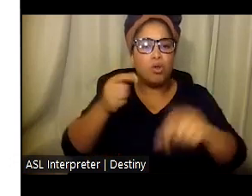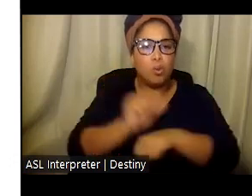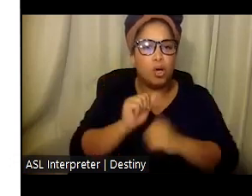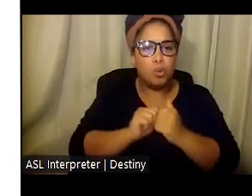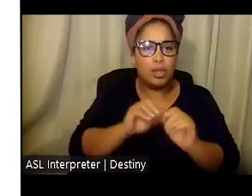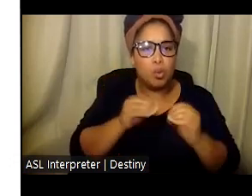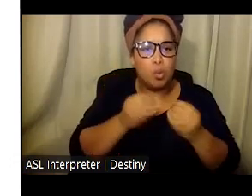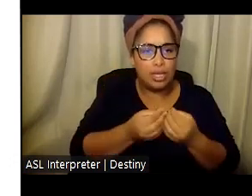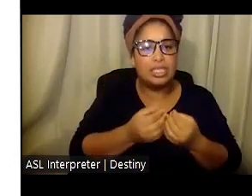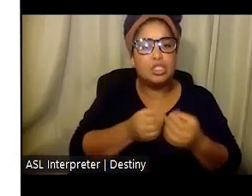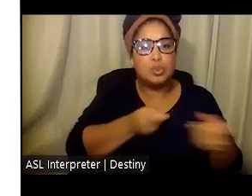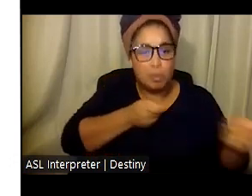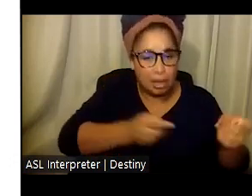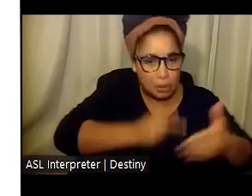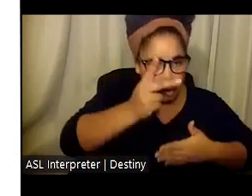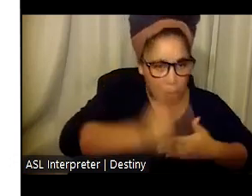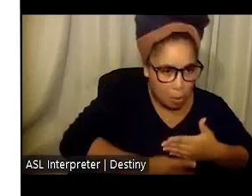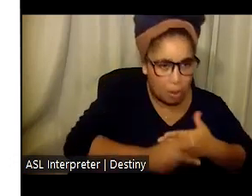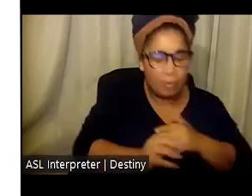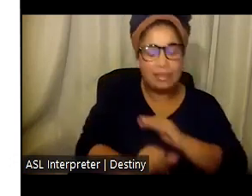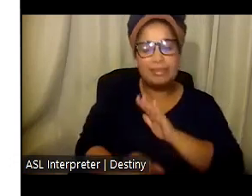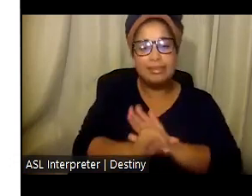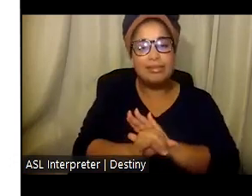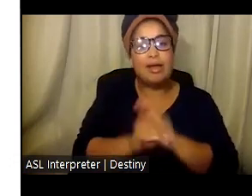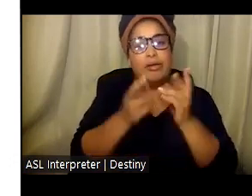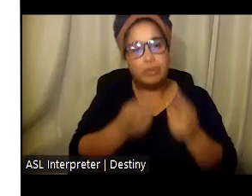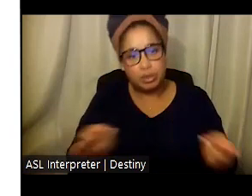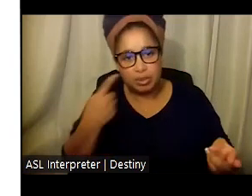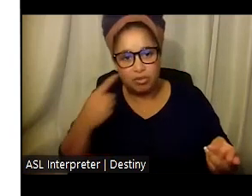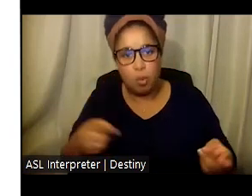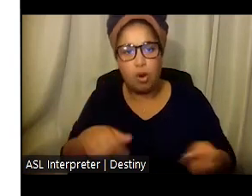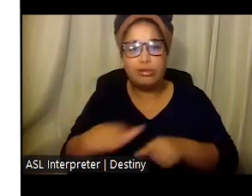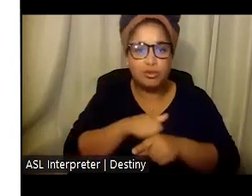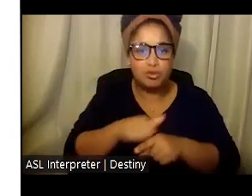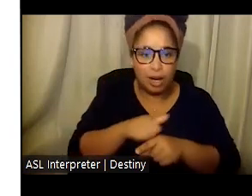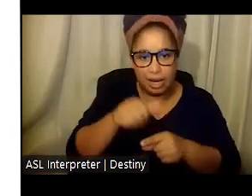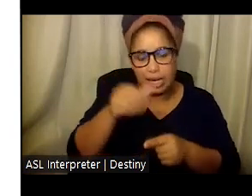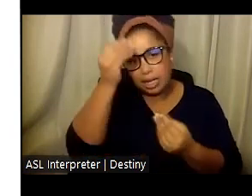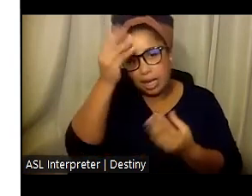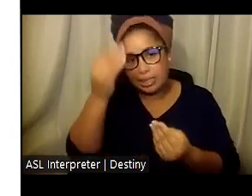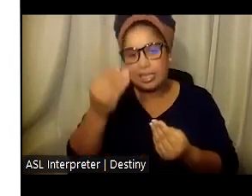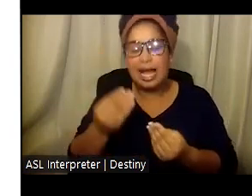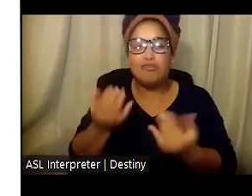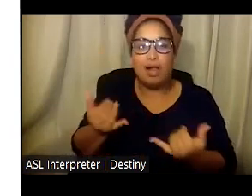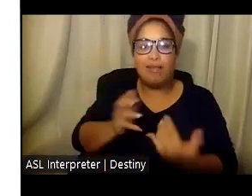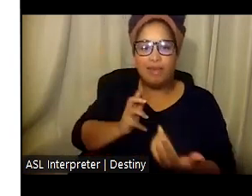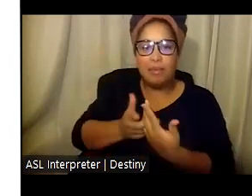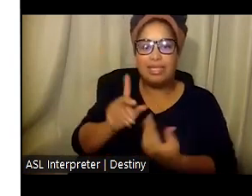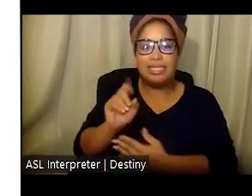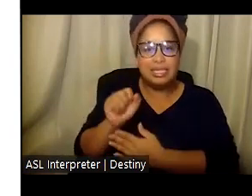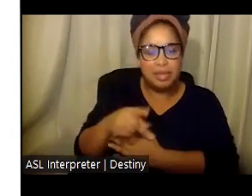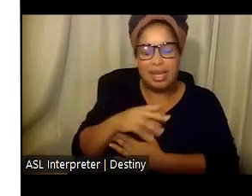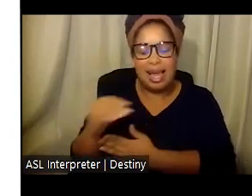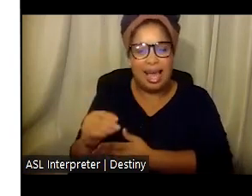to manage the program, identify resources for training content that's most relevant to DSPs and the developmental